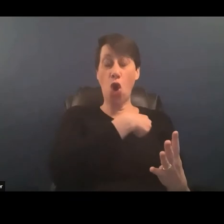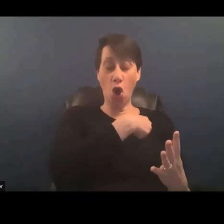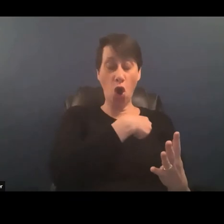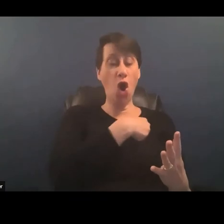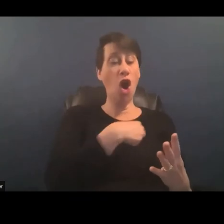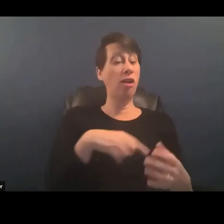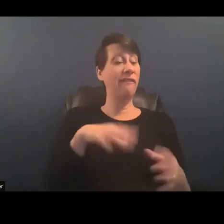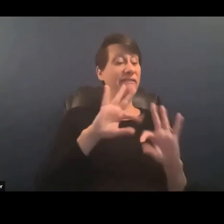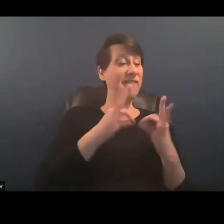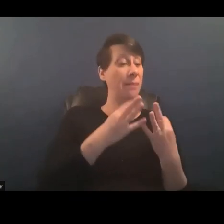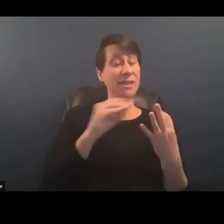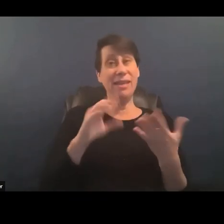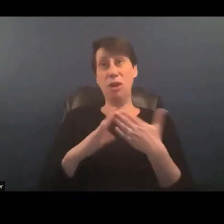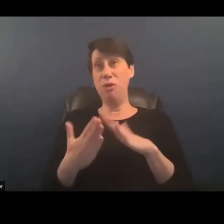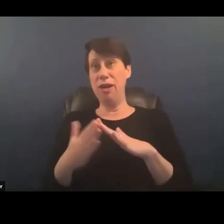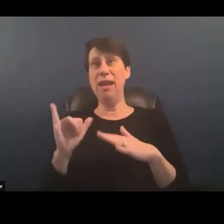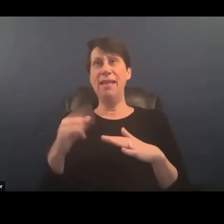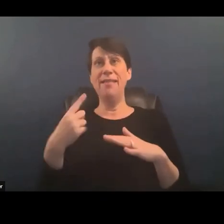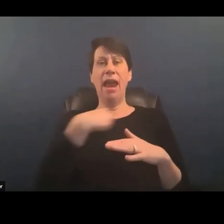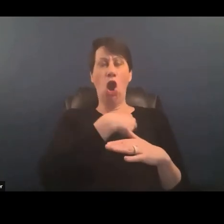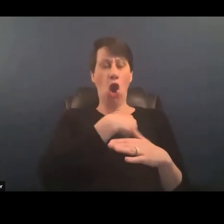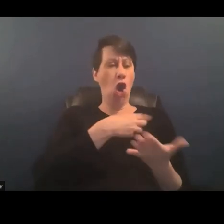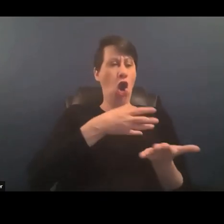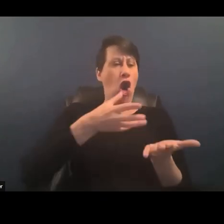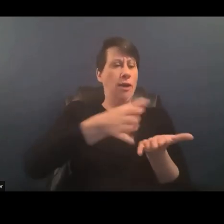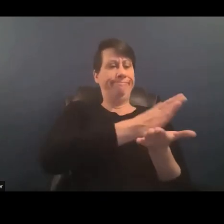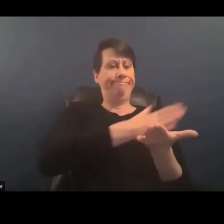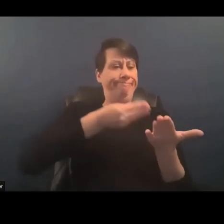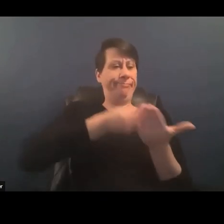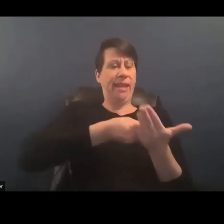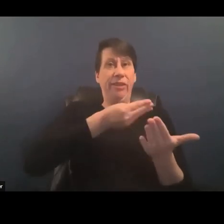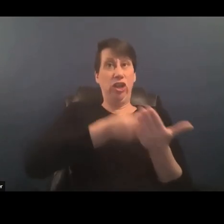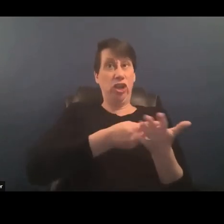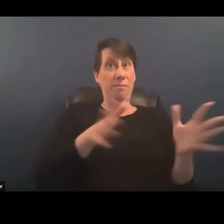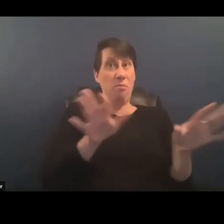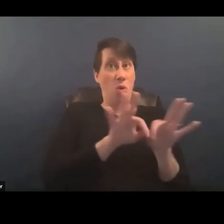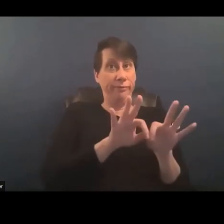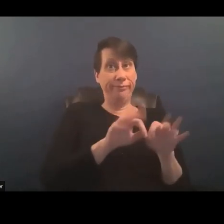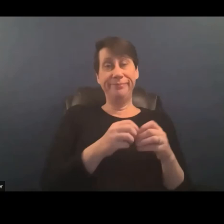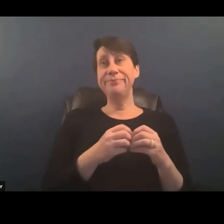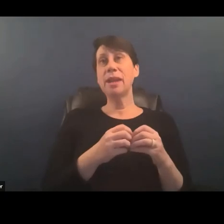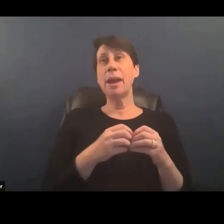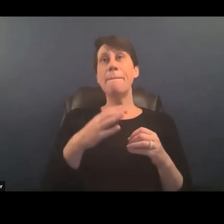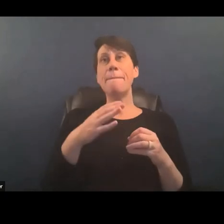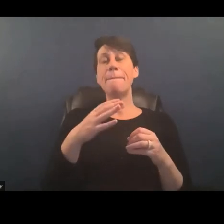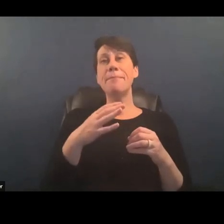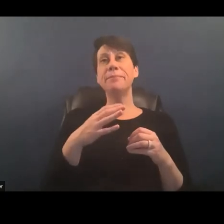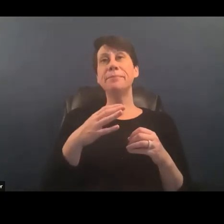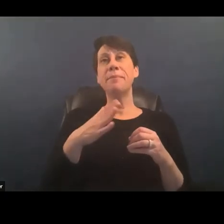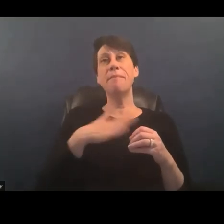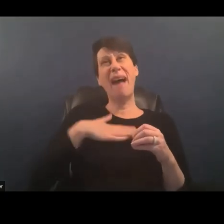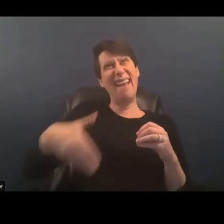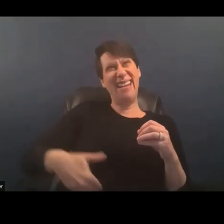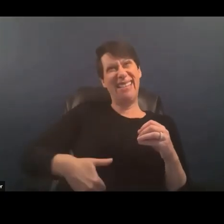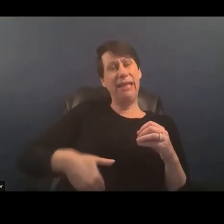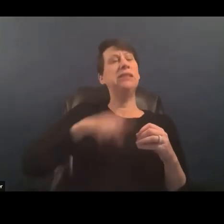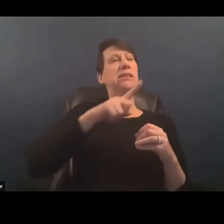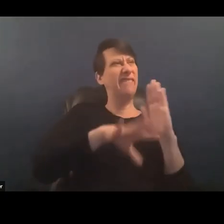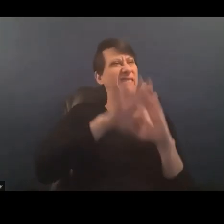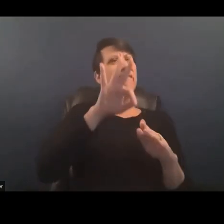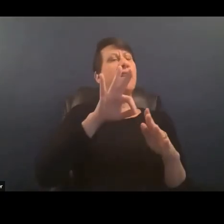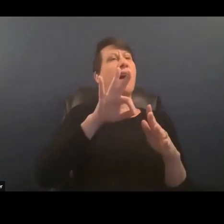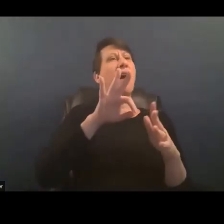communities that our livelihoods are incredibly important my instinct would be to find allies within your